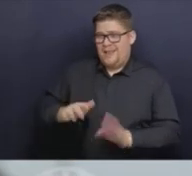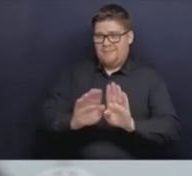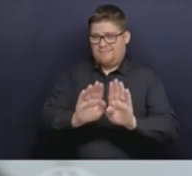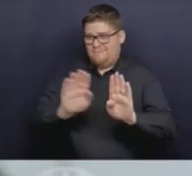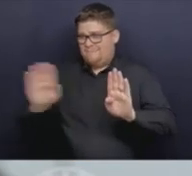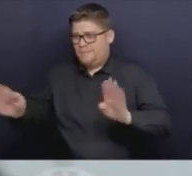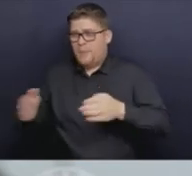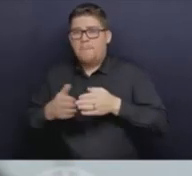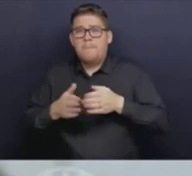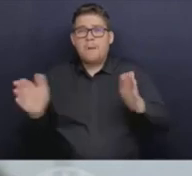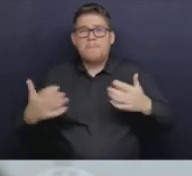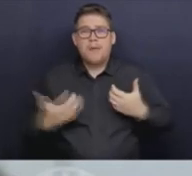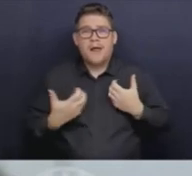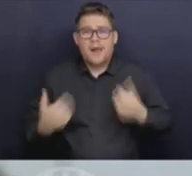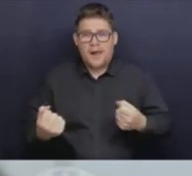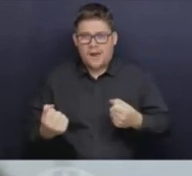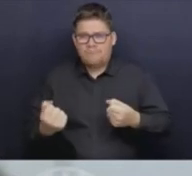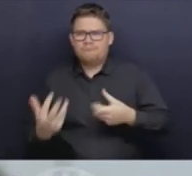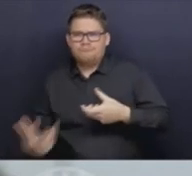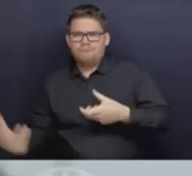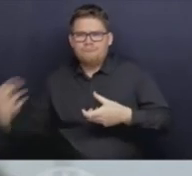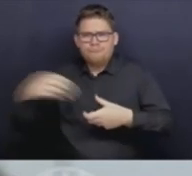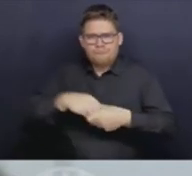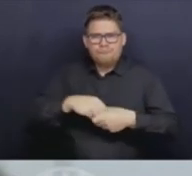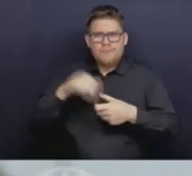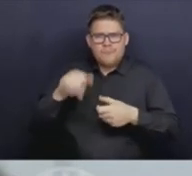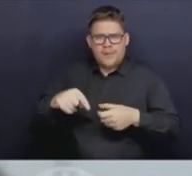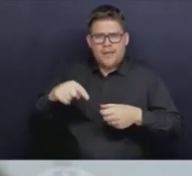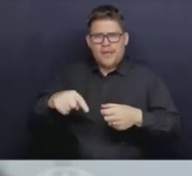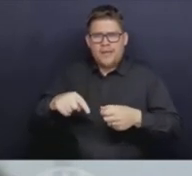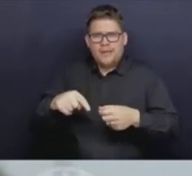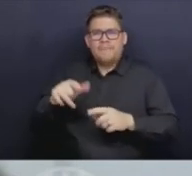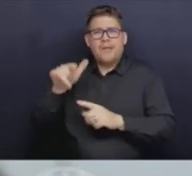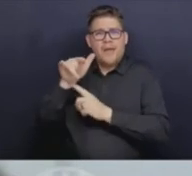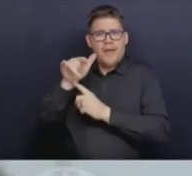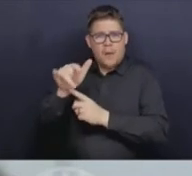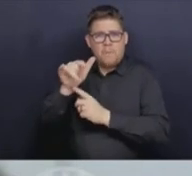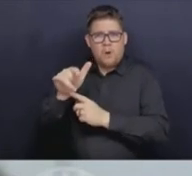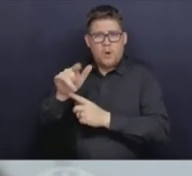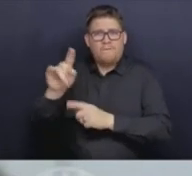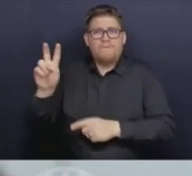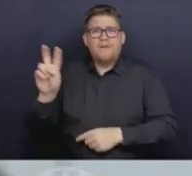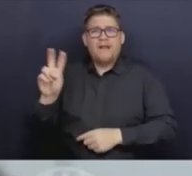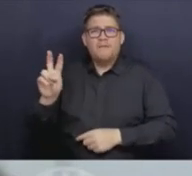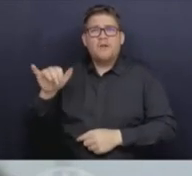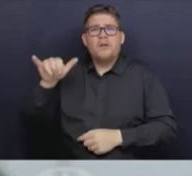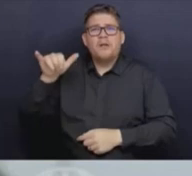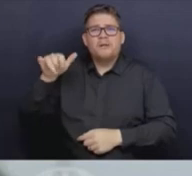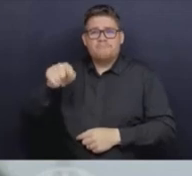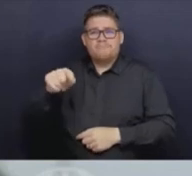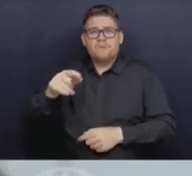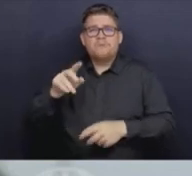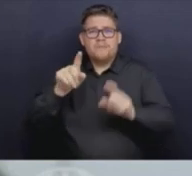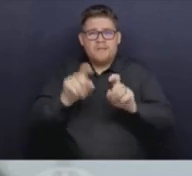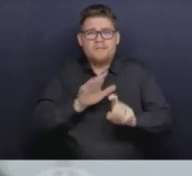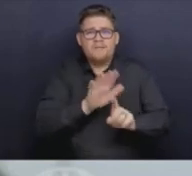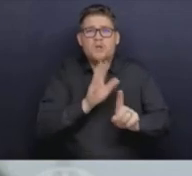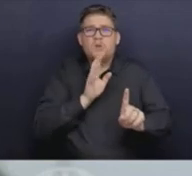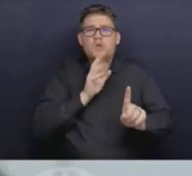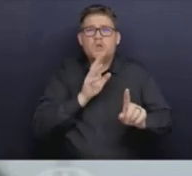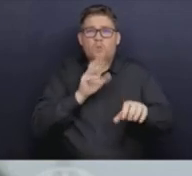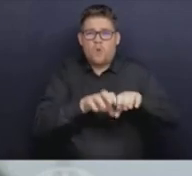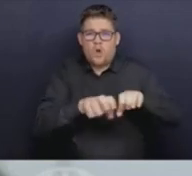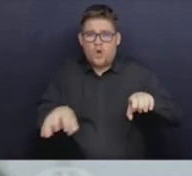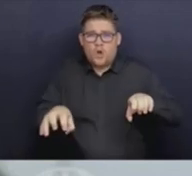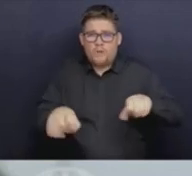include YVR. And we're partnering with them to do that. It's something that we've been wanting to do for some time, not just on flights from